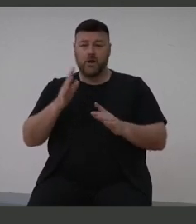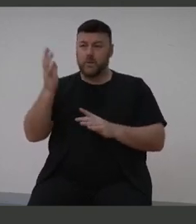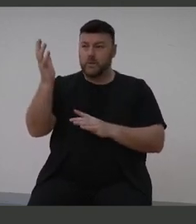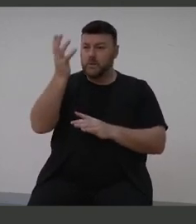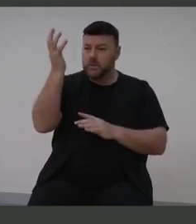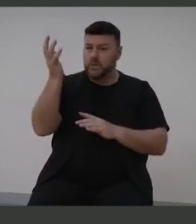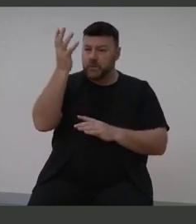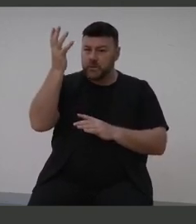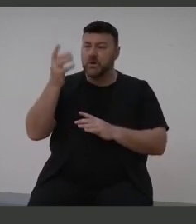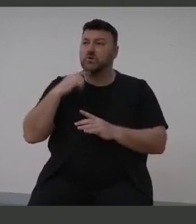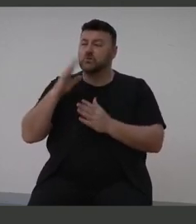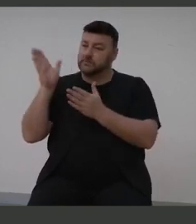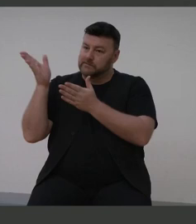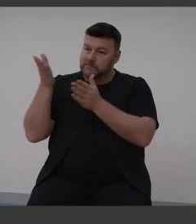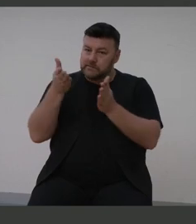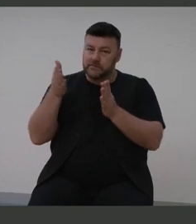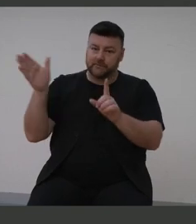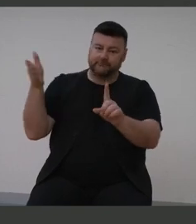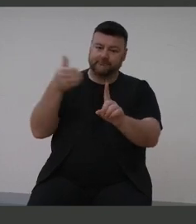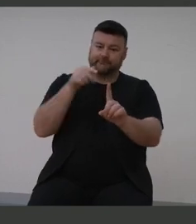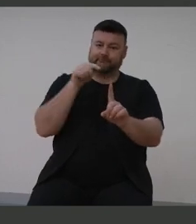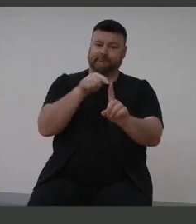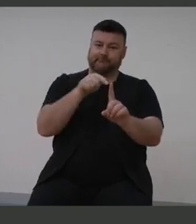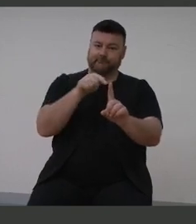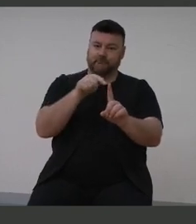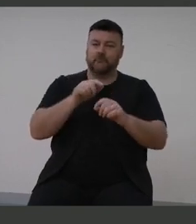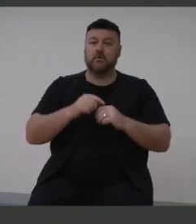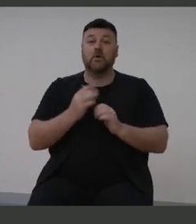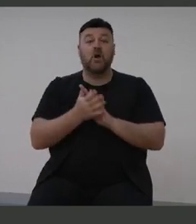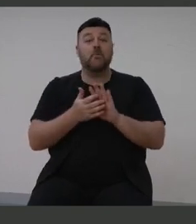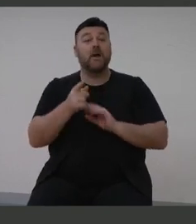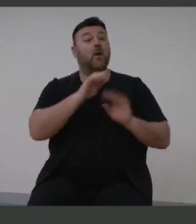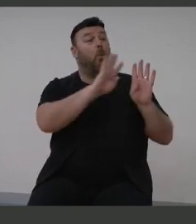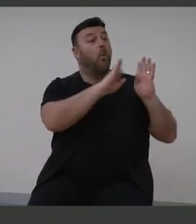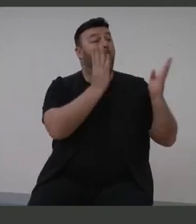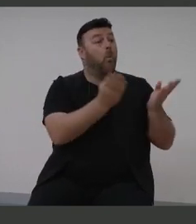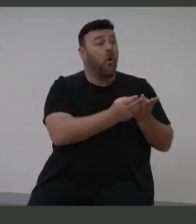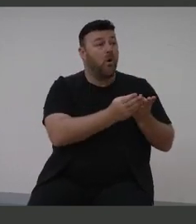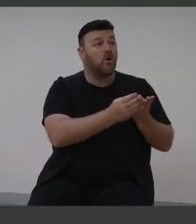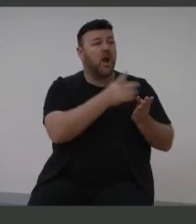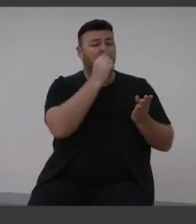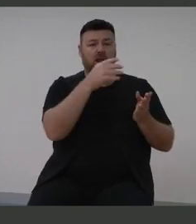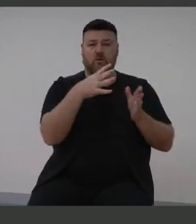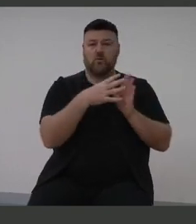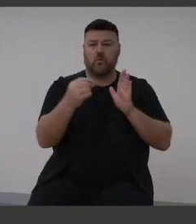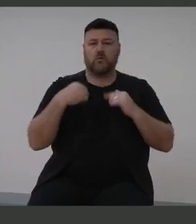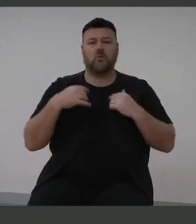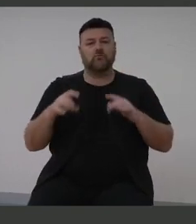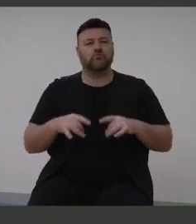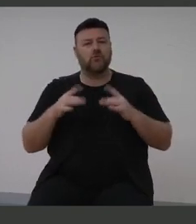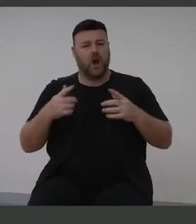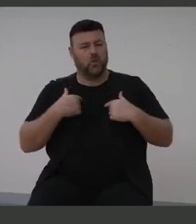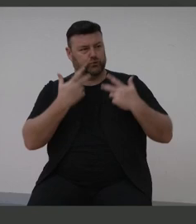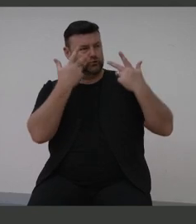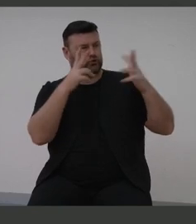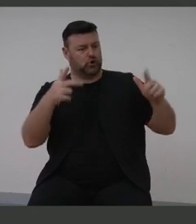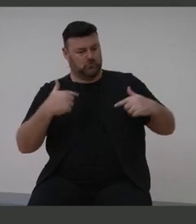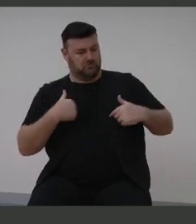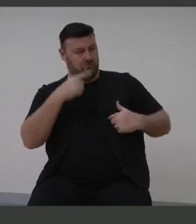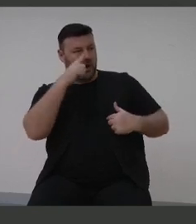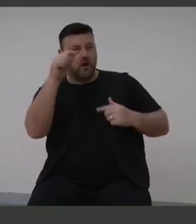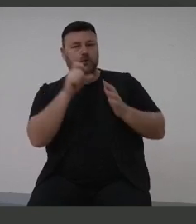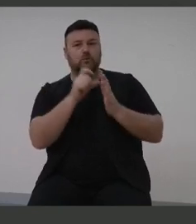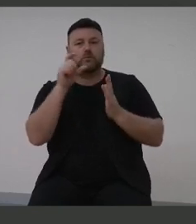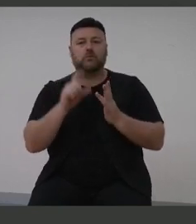writing level of hearing loss globally, and show the world on how it's done. So,